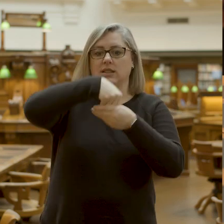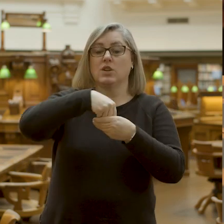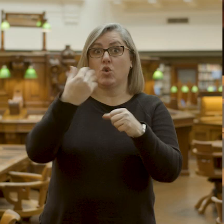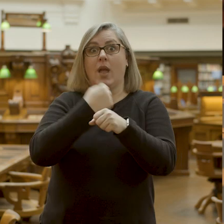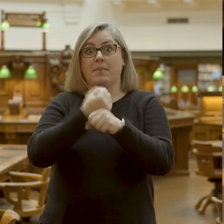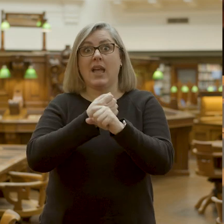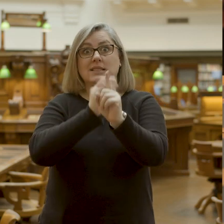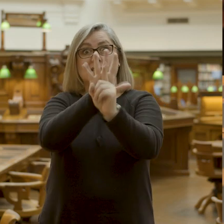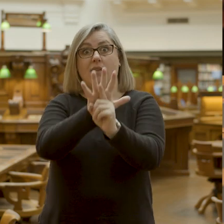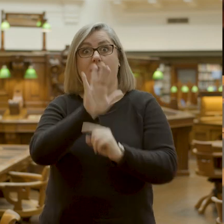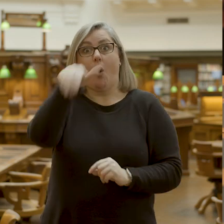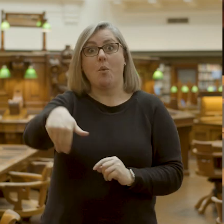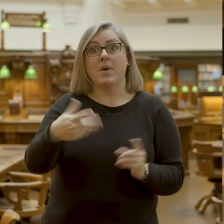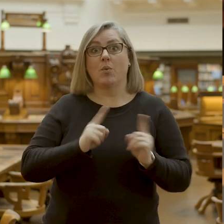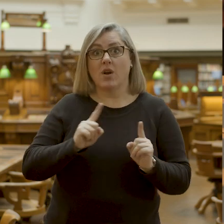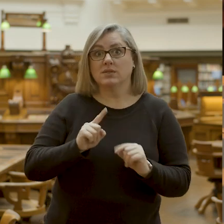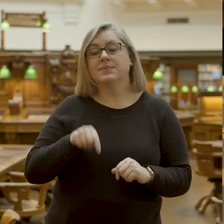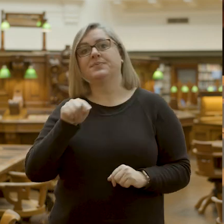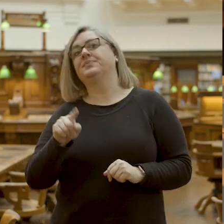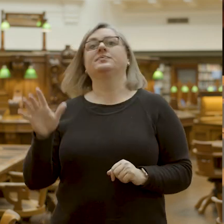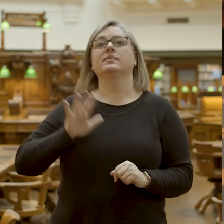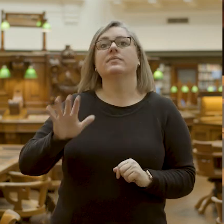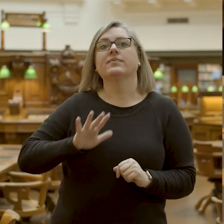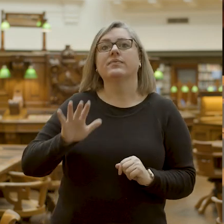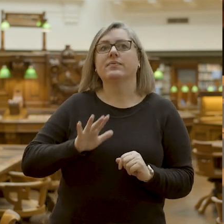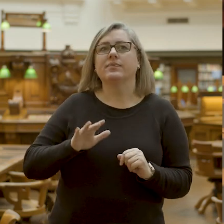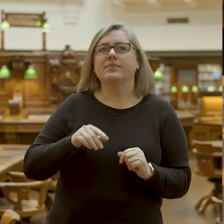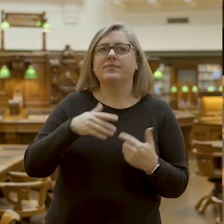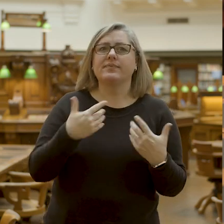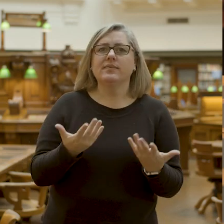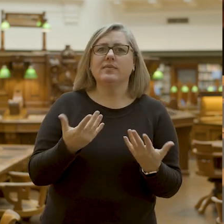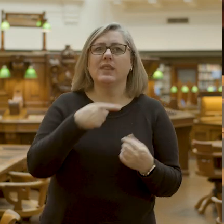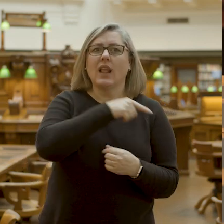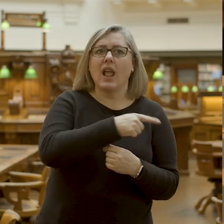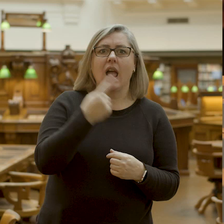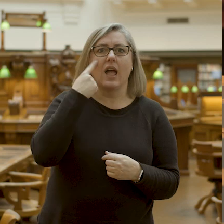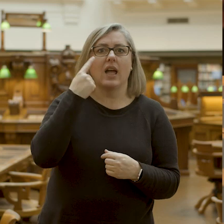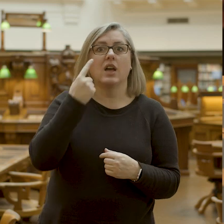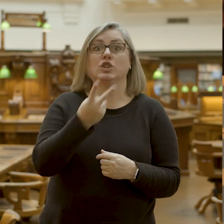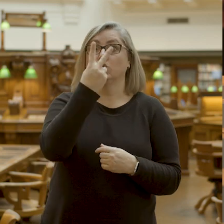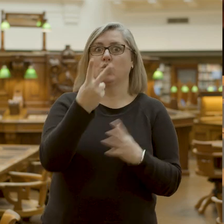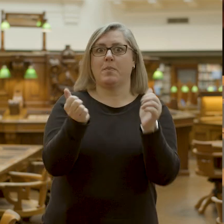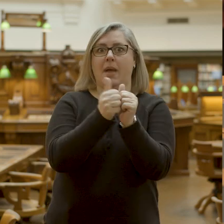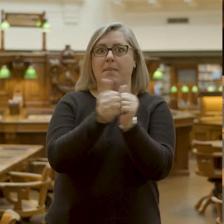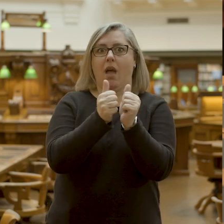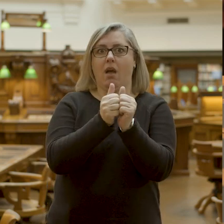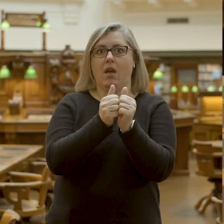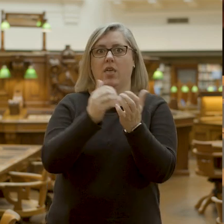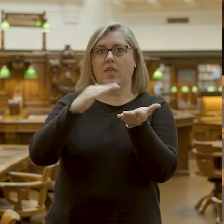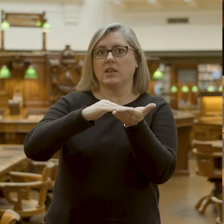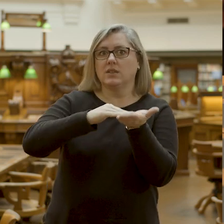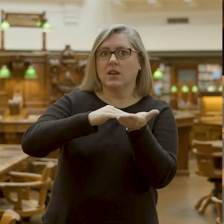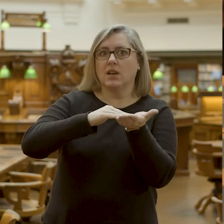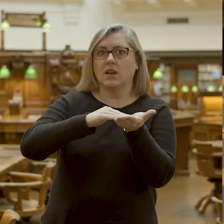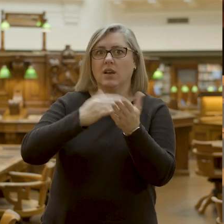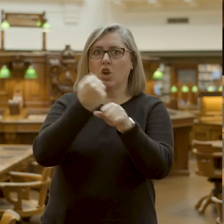yourself at home. You're just going to need, here we go, two pieces of paper that you've glued back to back.